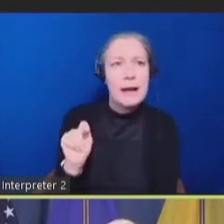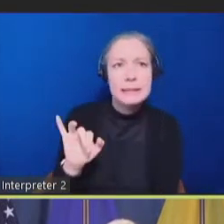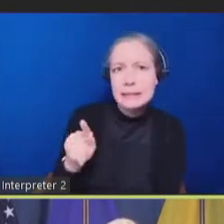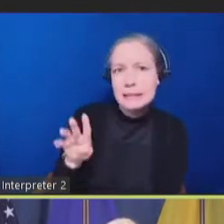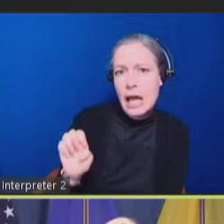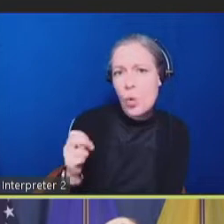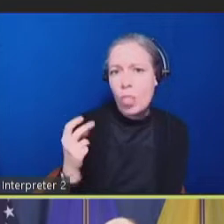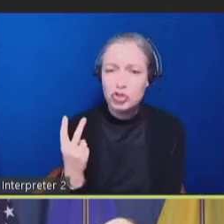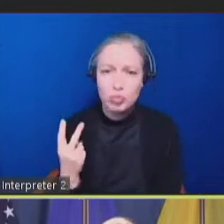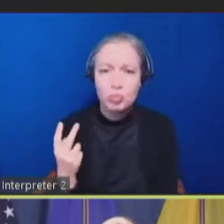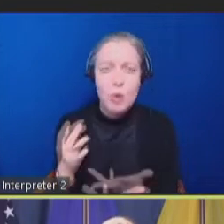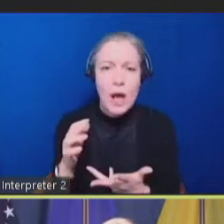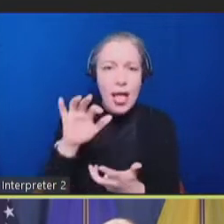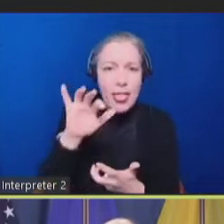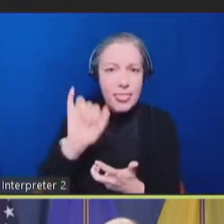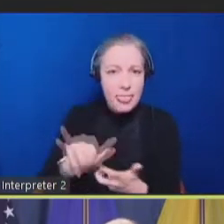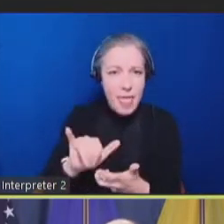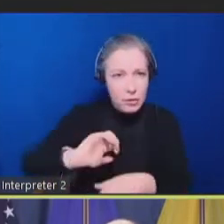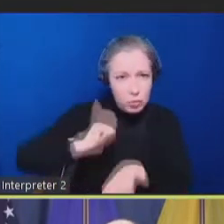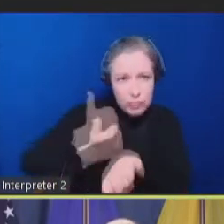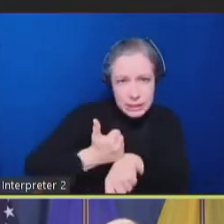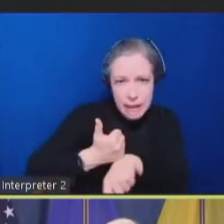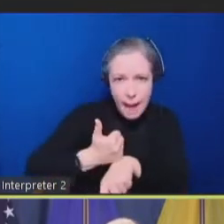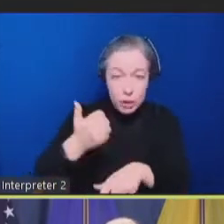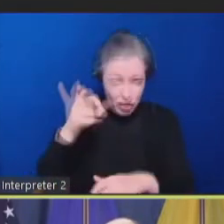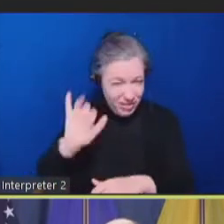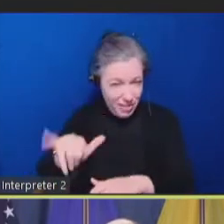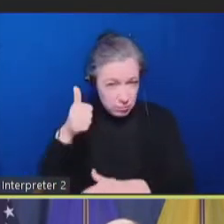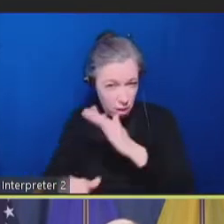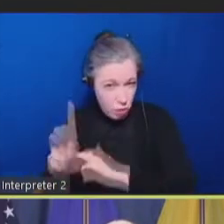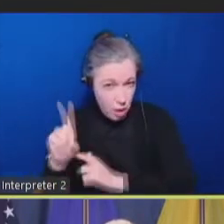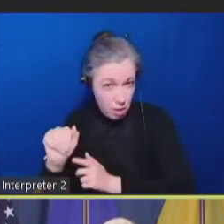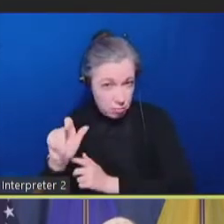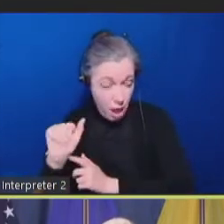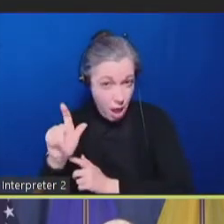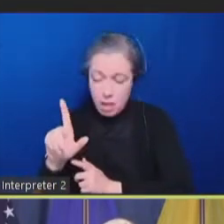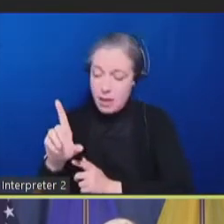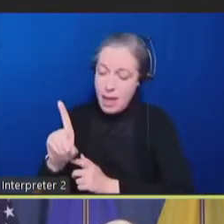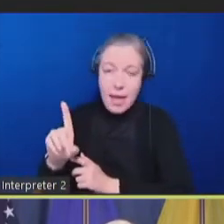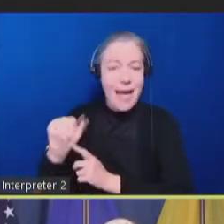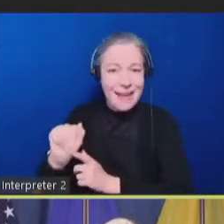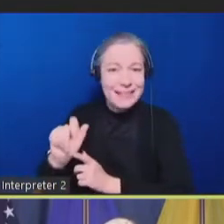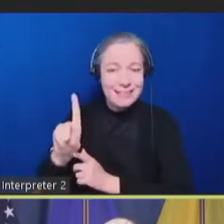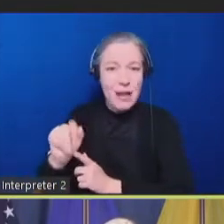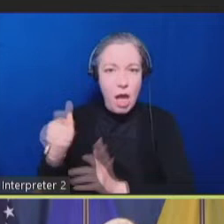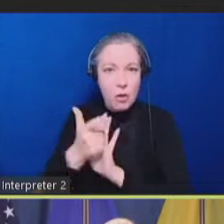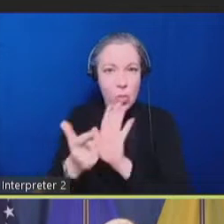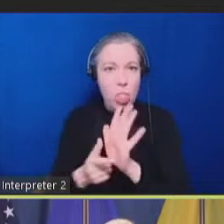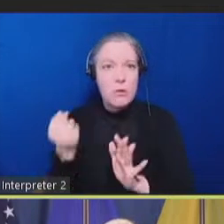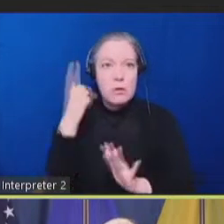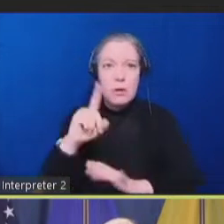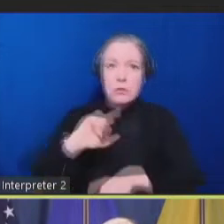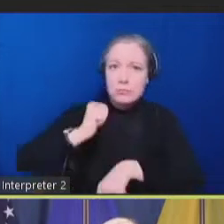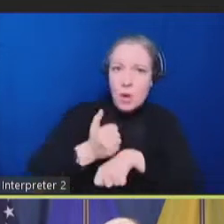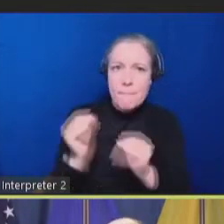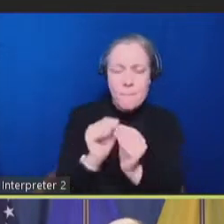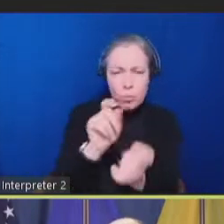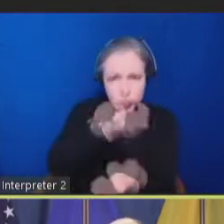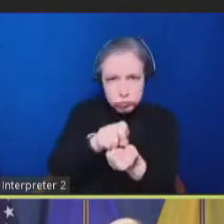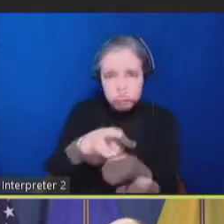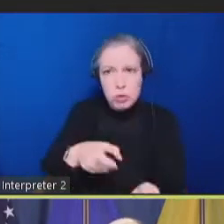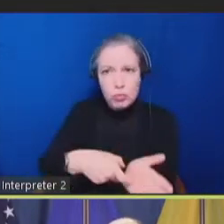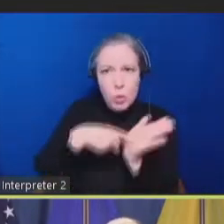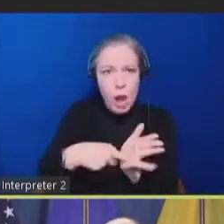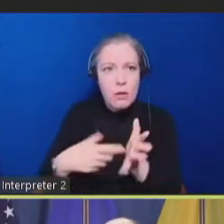To establish more specific requirements, including the adoption of specific technical standards for making accessible services,